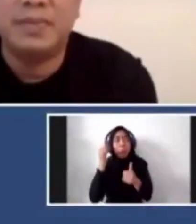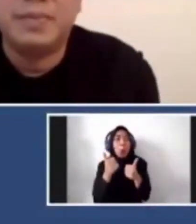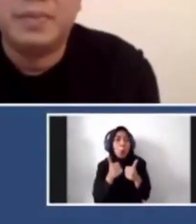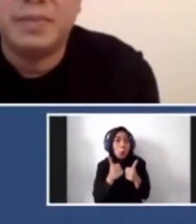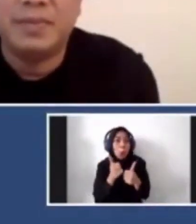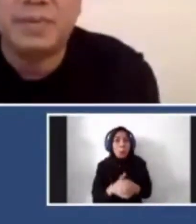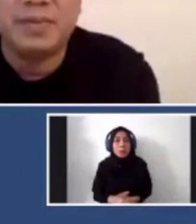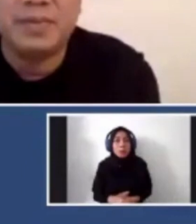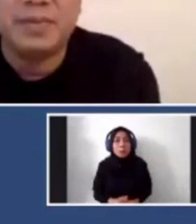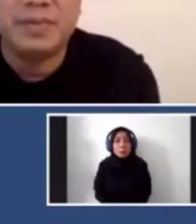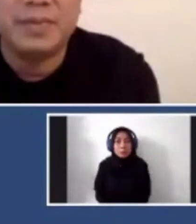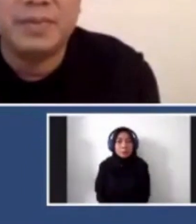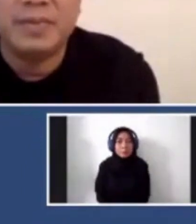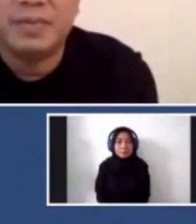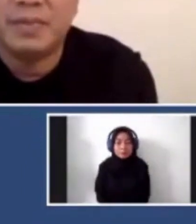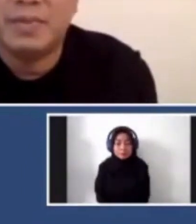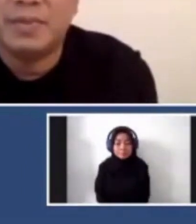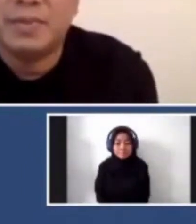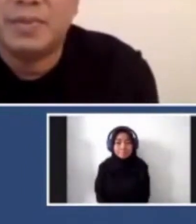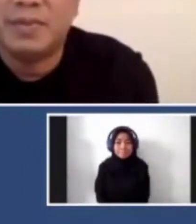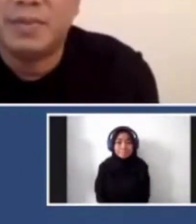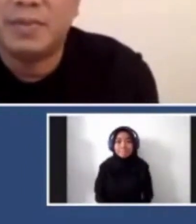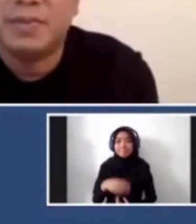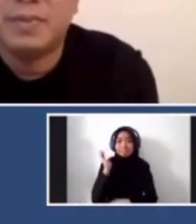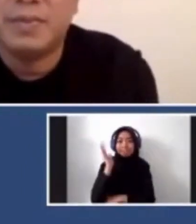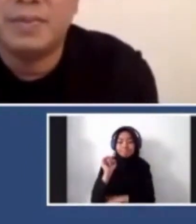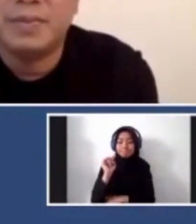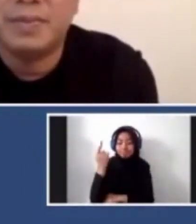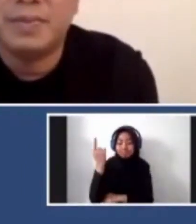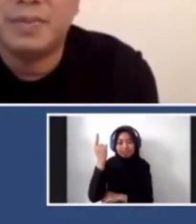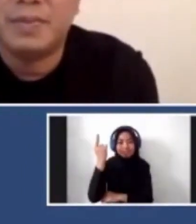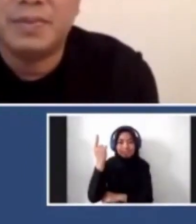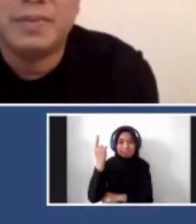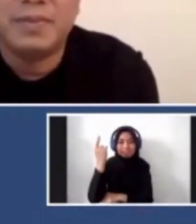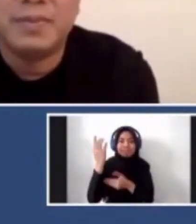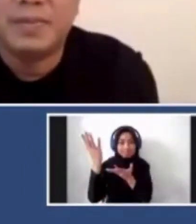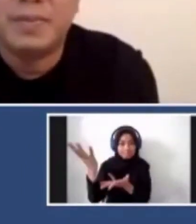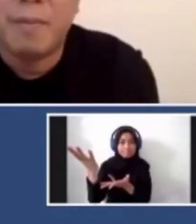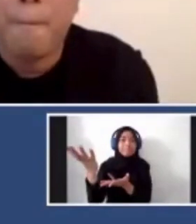So, to begin the first plenary session, I will be handing the screen over to you, Dr. Hujatmika.